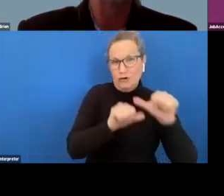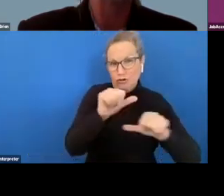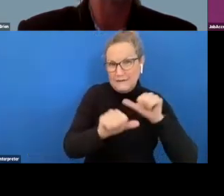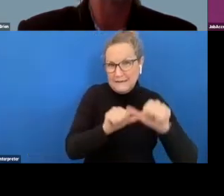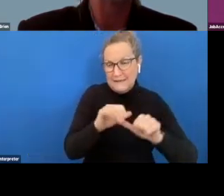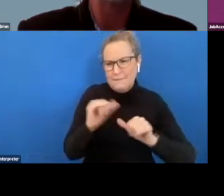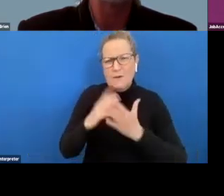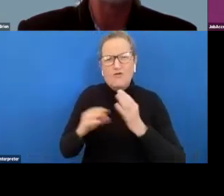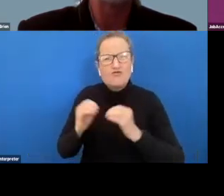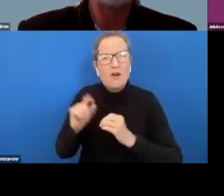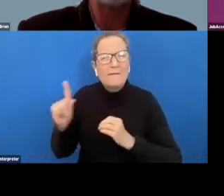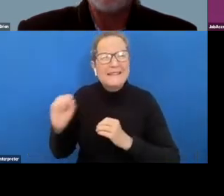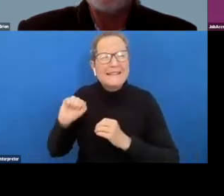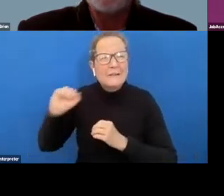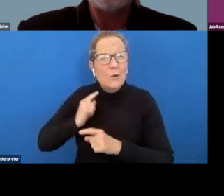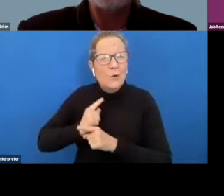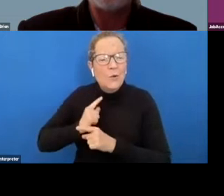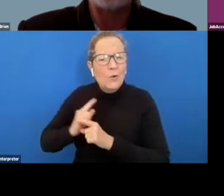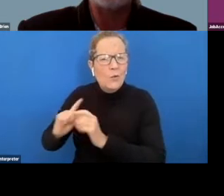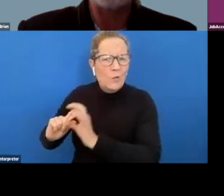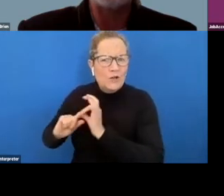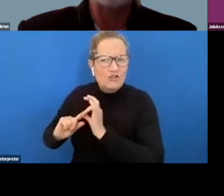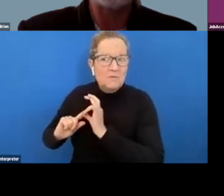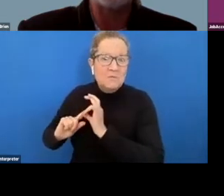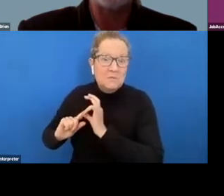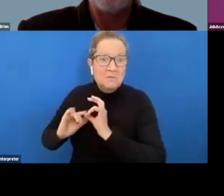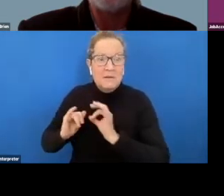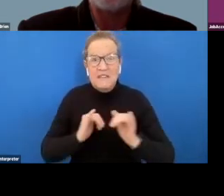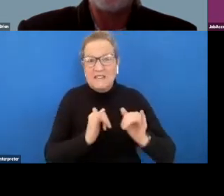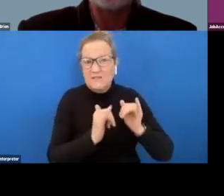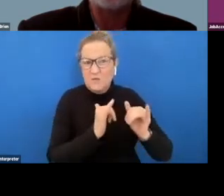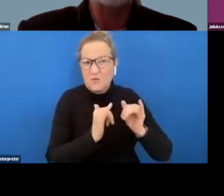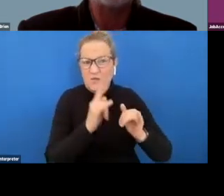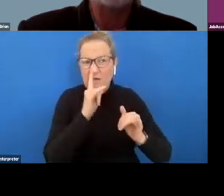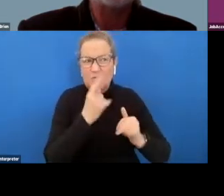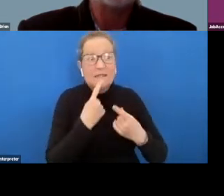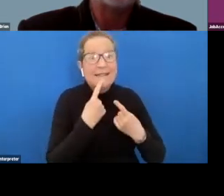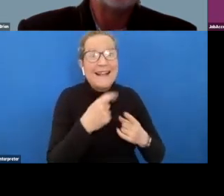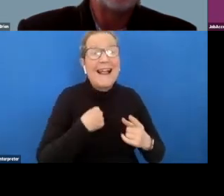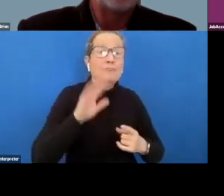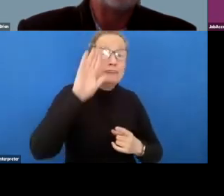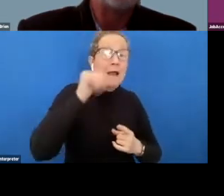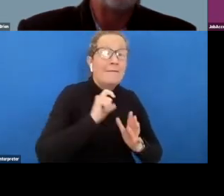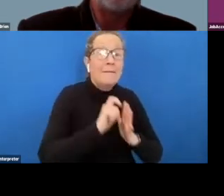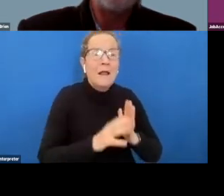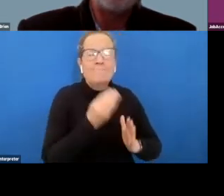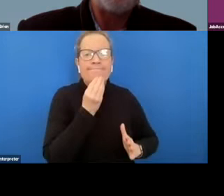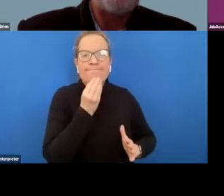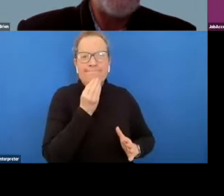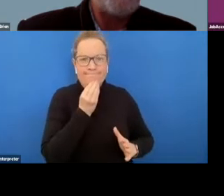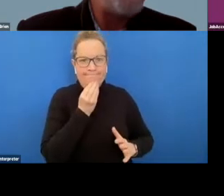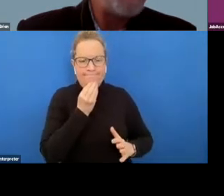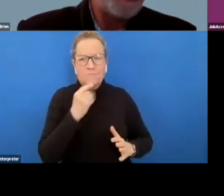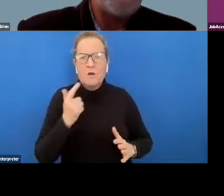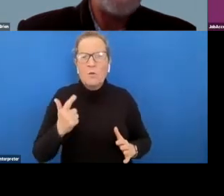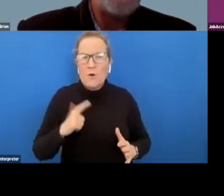um that uh that's a factor sometimes in interviews that people won't declare their disability um why would that